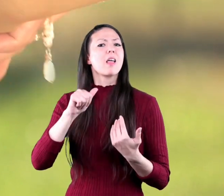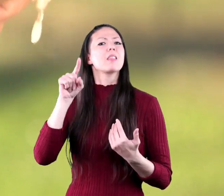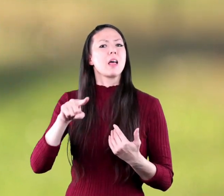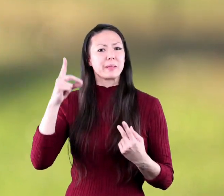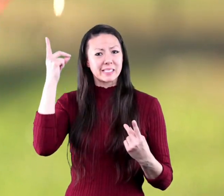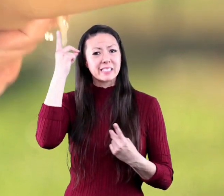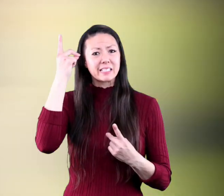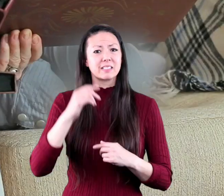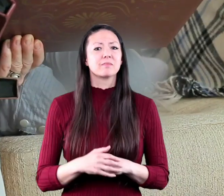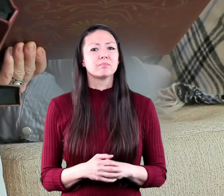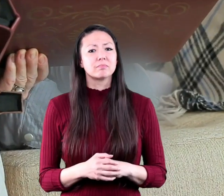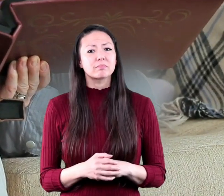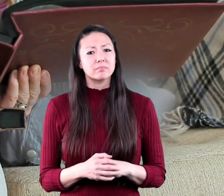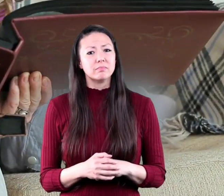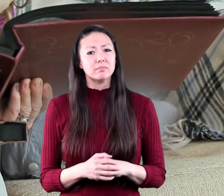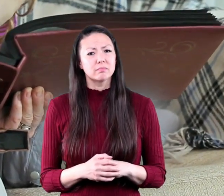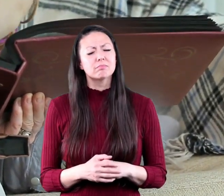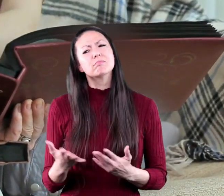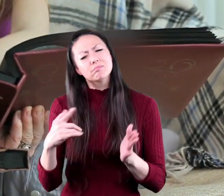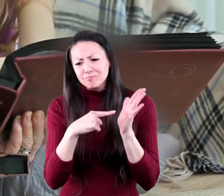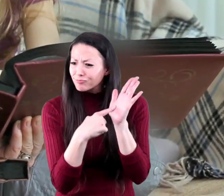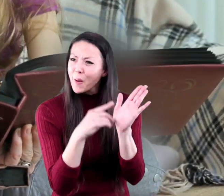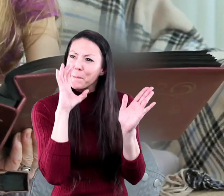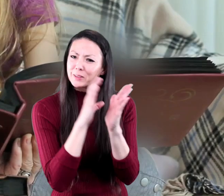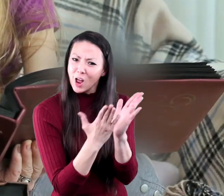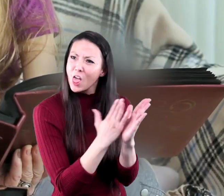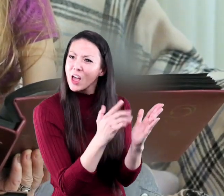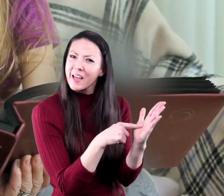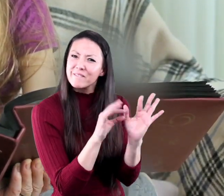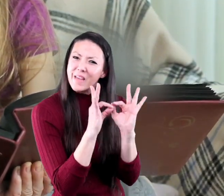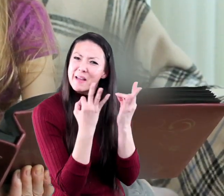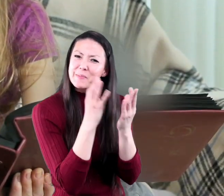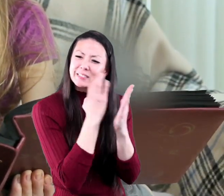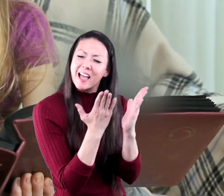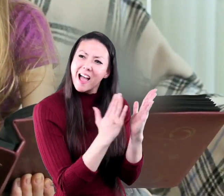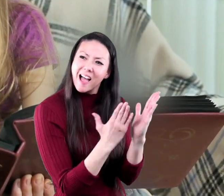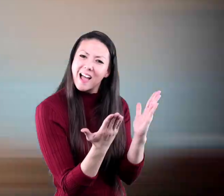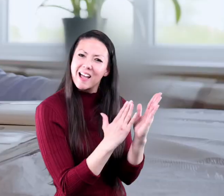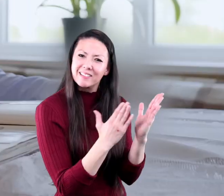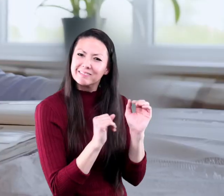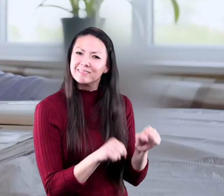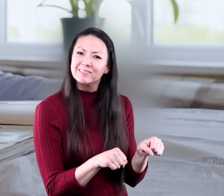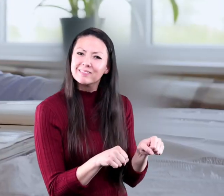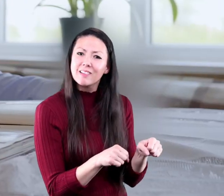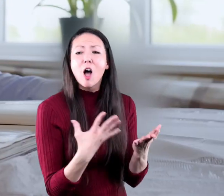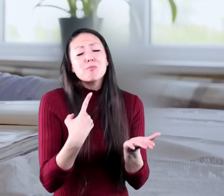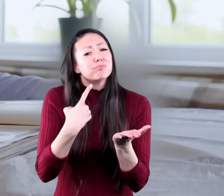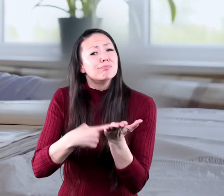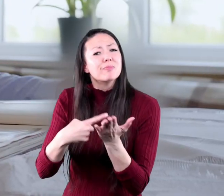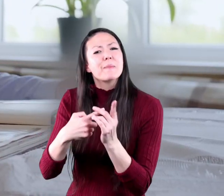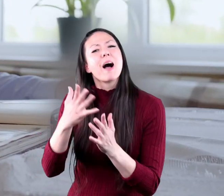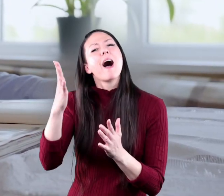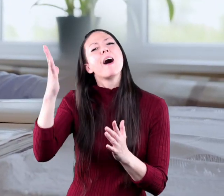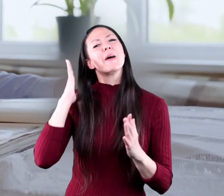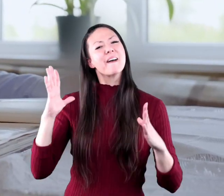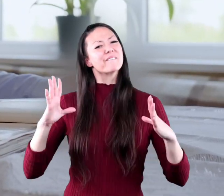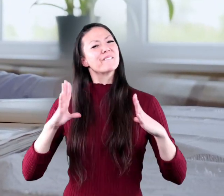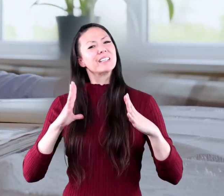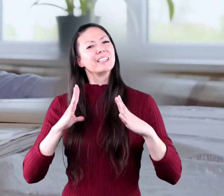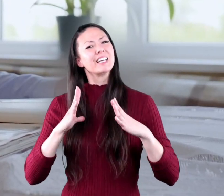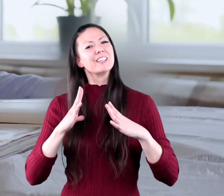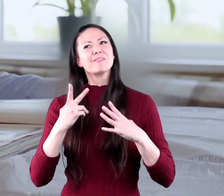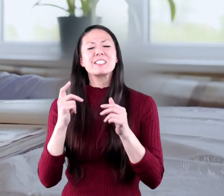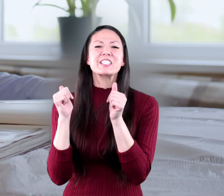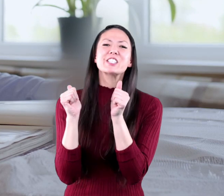look at their family photographs with them talk about their past vacations or